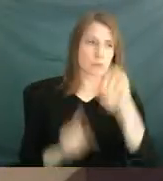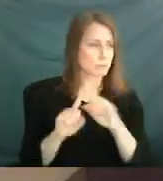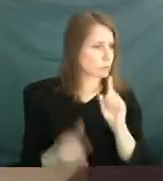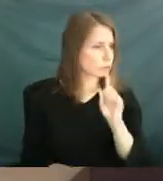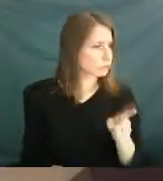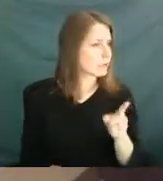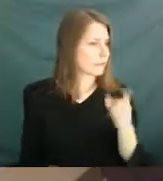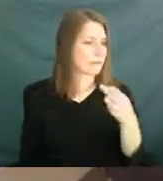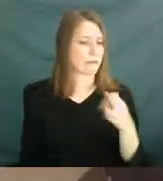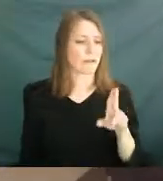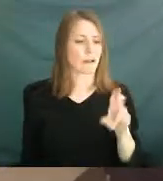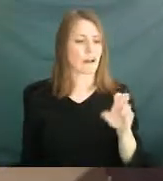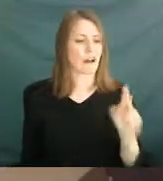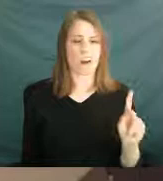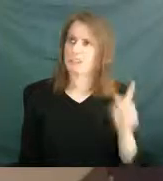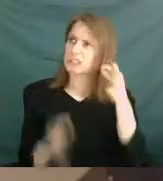himself.